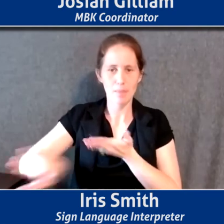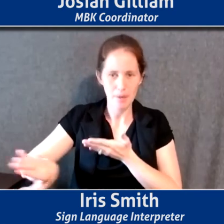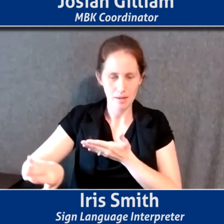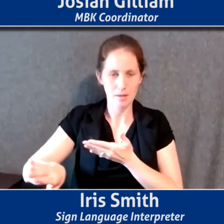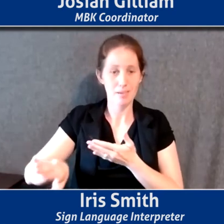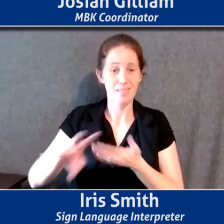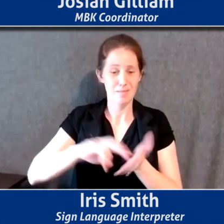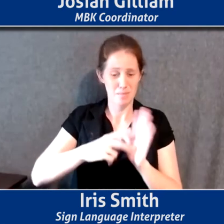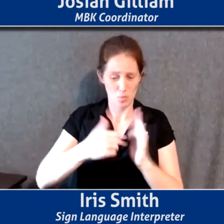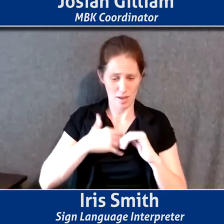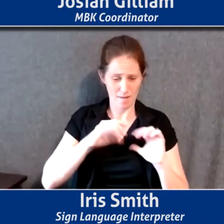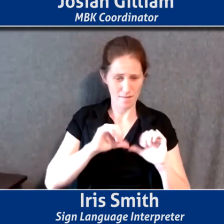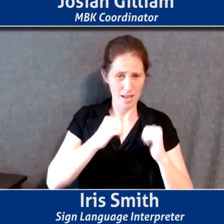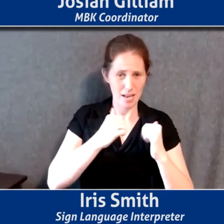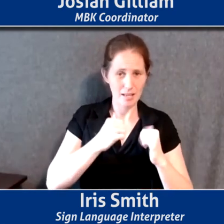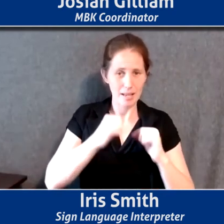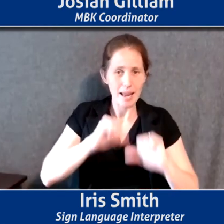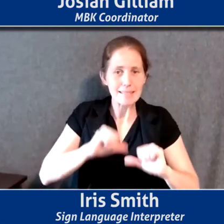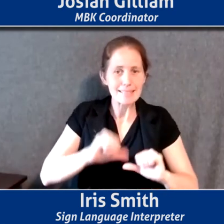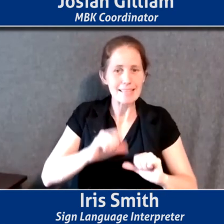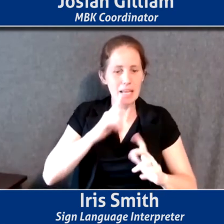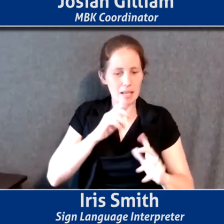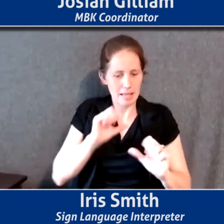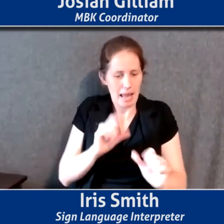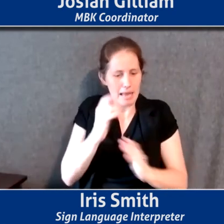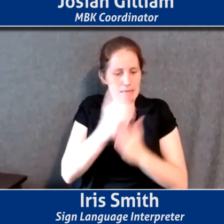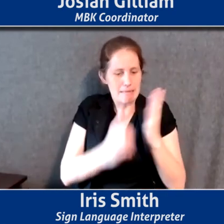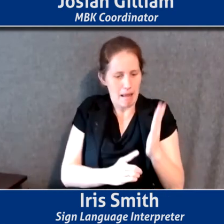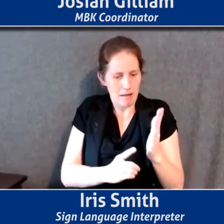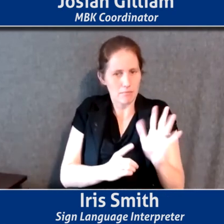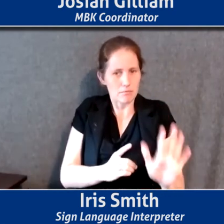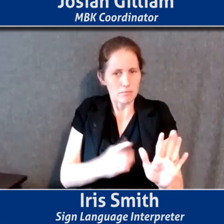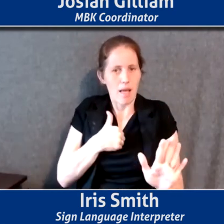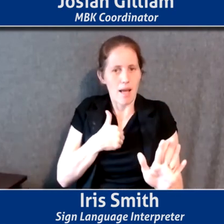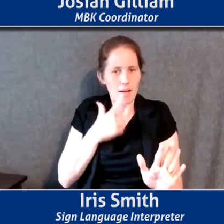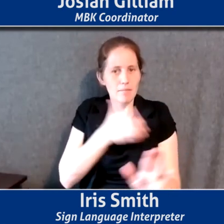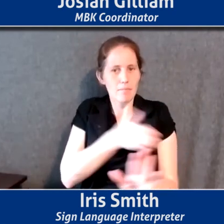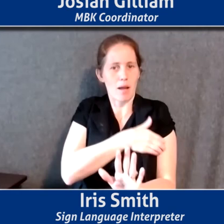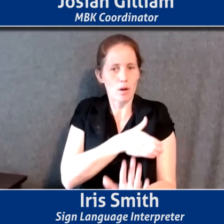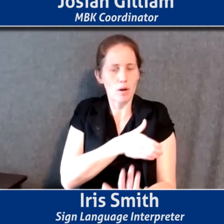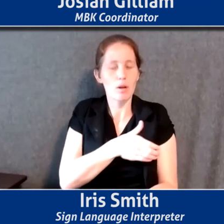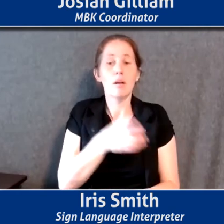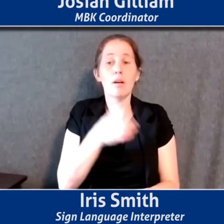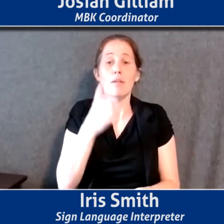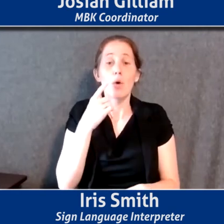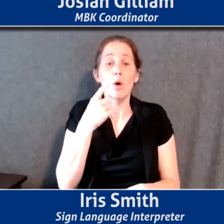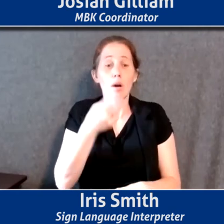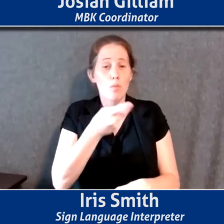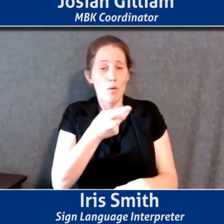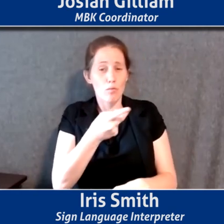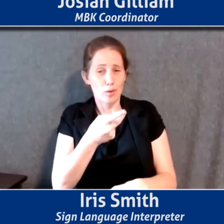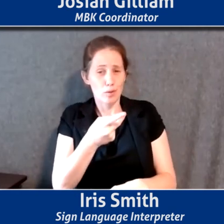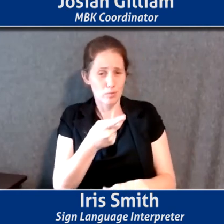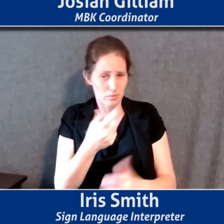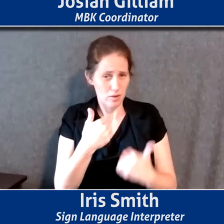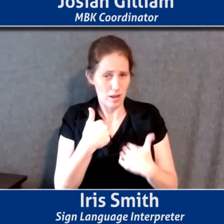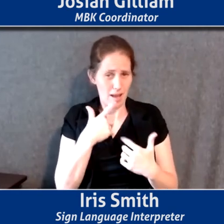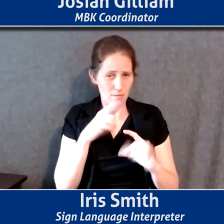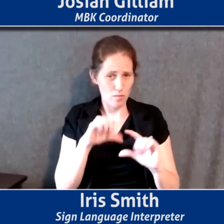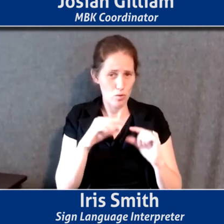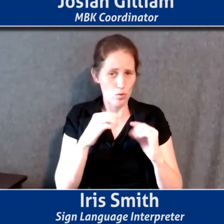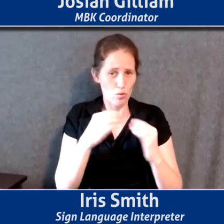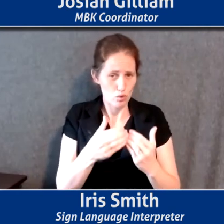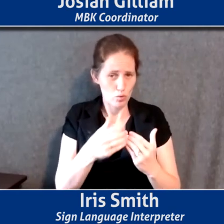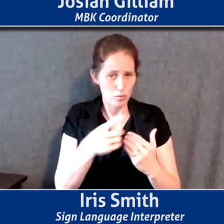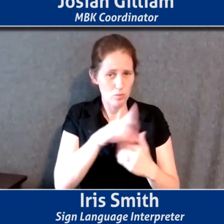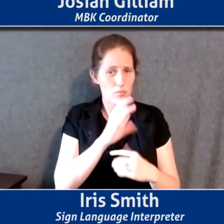have agency and the ability to design. So, so, and this is the, to open up to both of you, given the group that you're, that you're, that you're